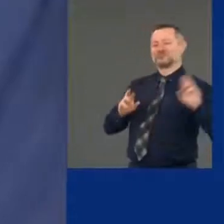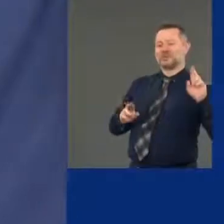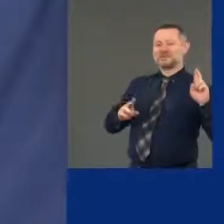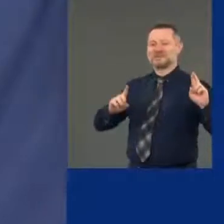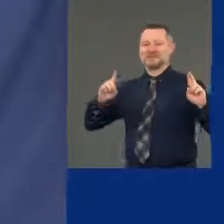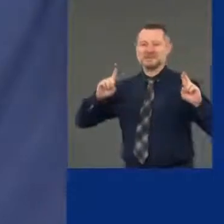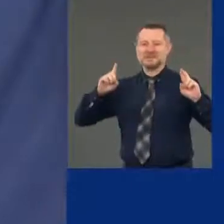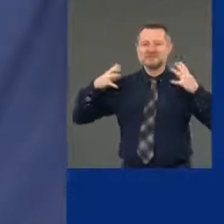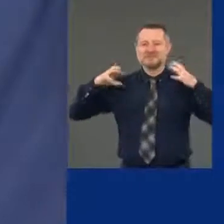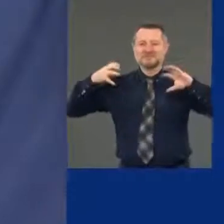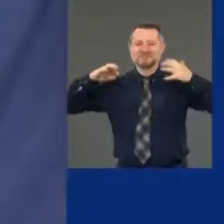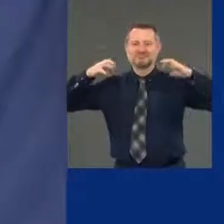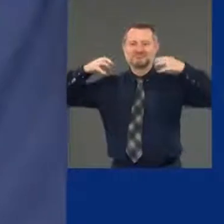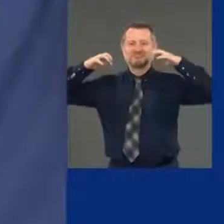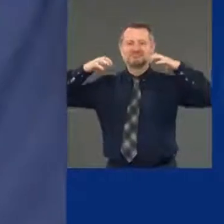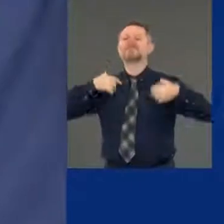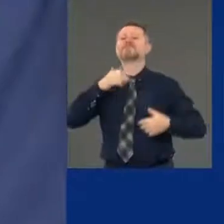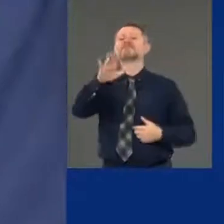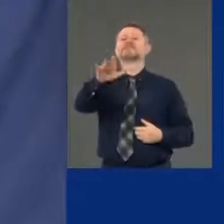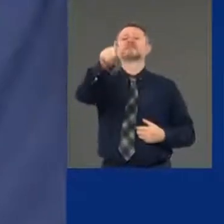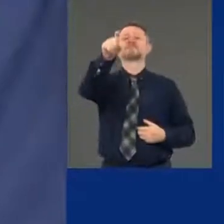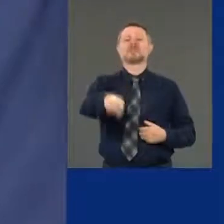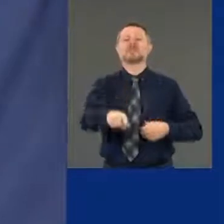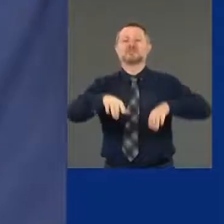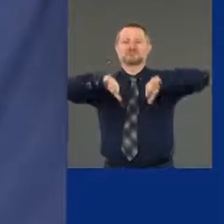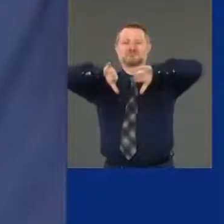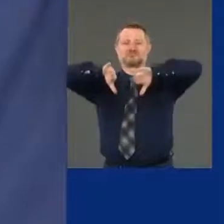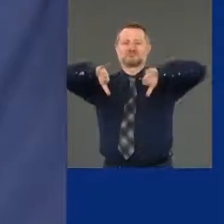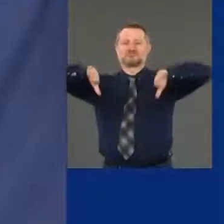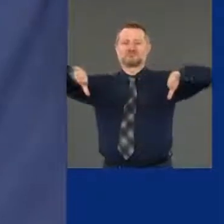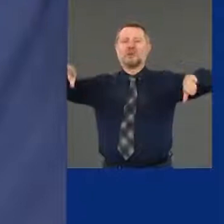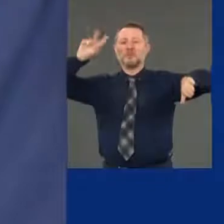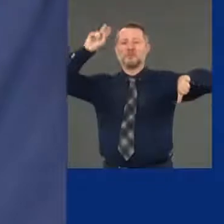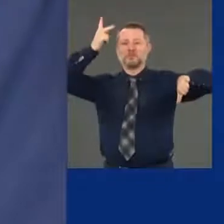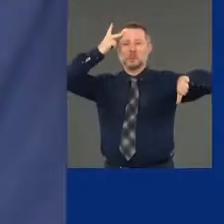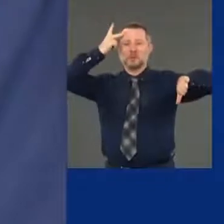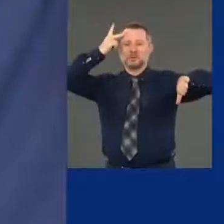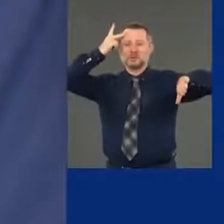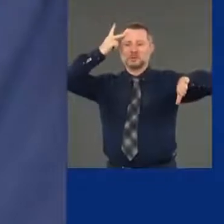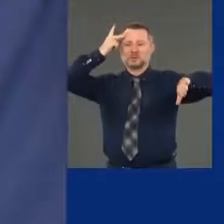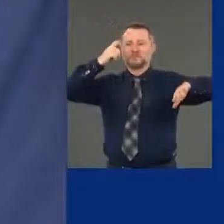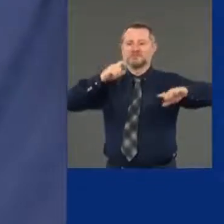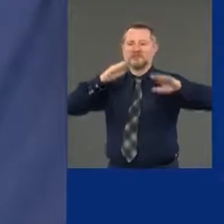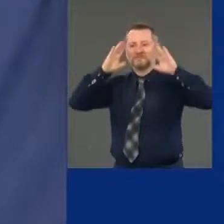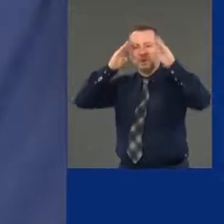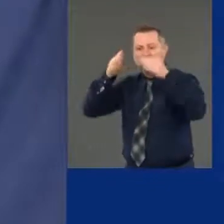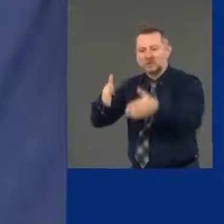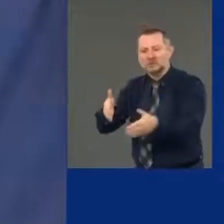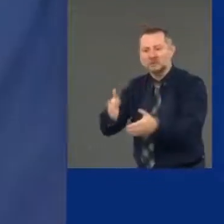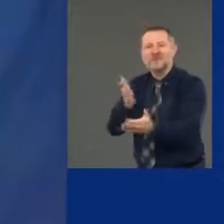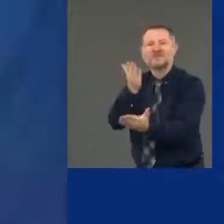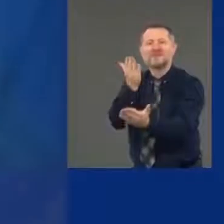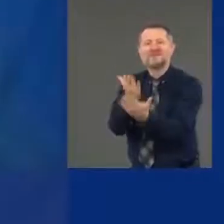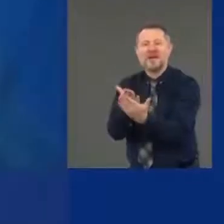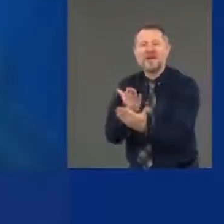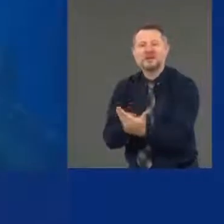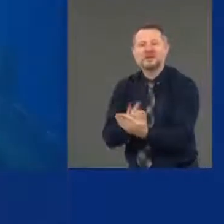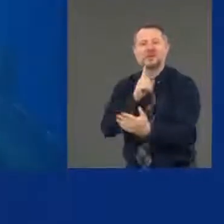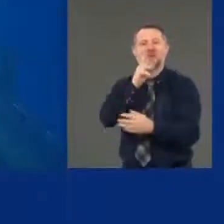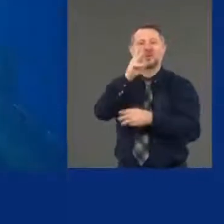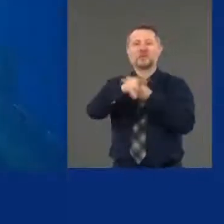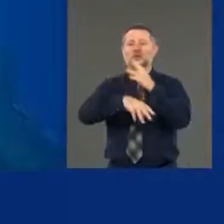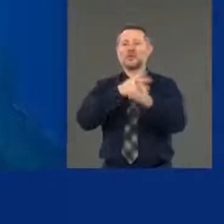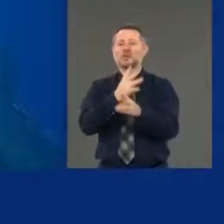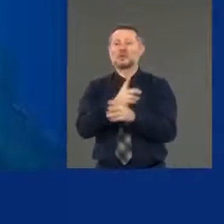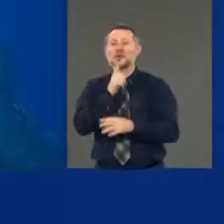We have to separate the rhetoric from the reality, and we have to deal with the facts. And to the elected officials who are